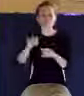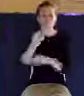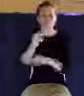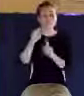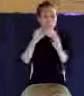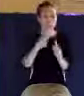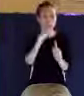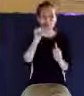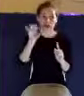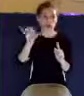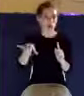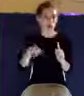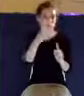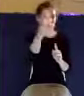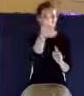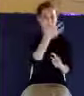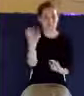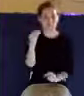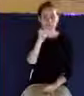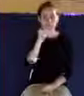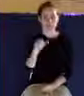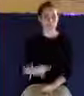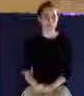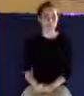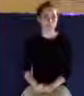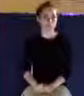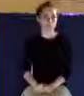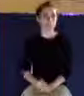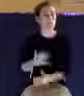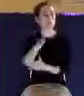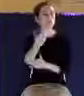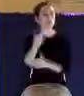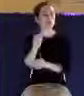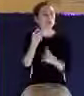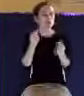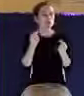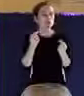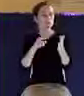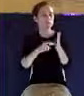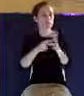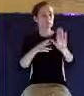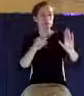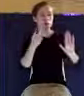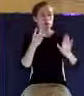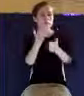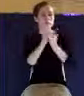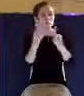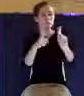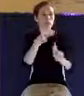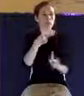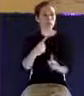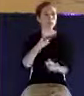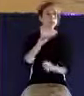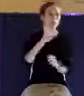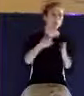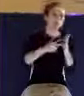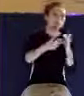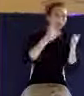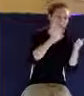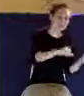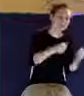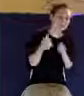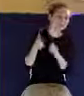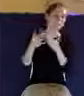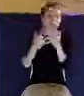here. Nothing to do with it. You know what John's doing here? And by the way, some say, well, the water means baptism. The blood means